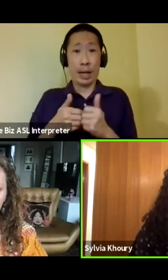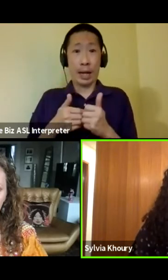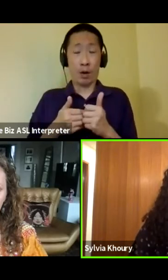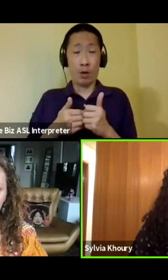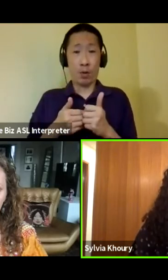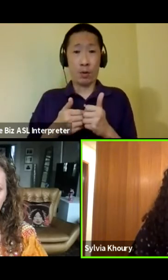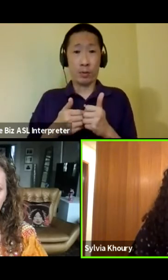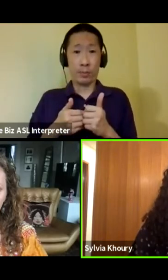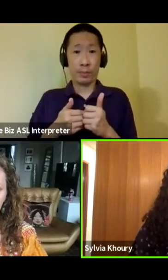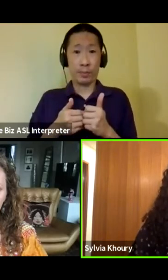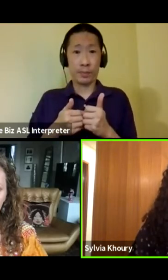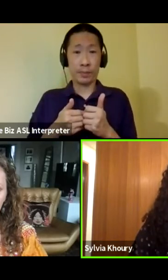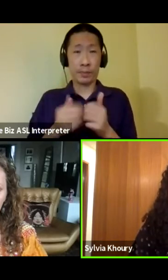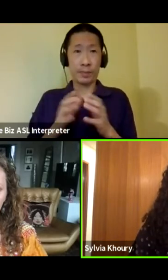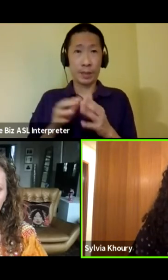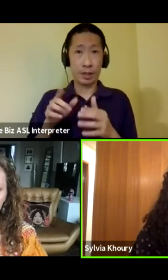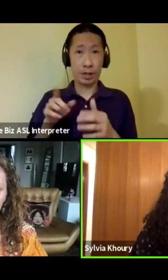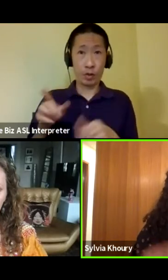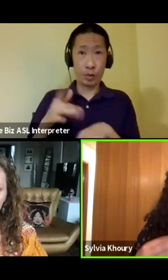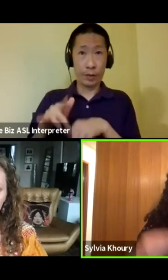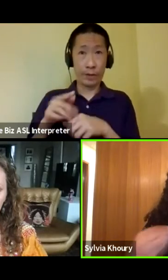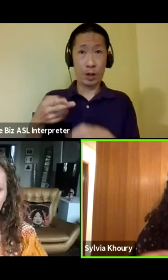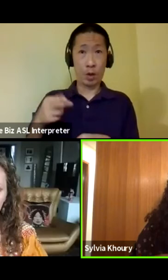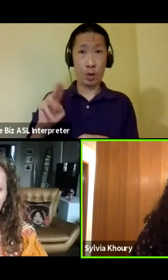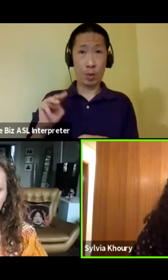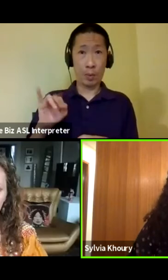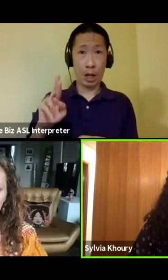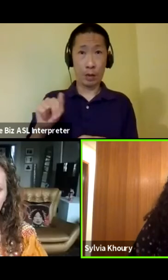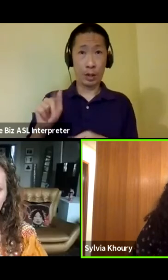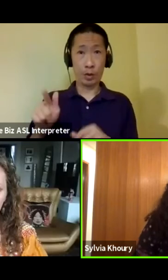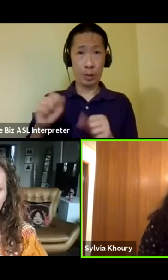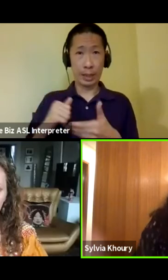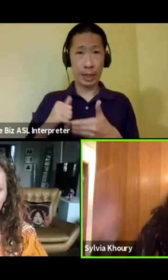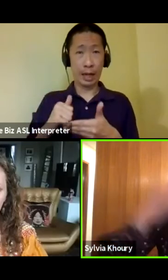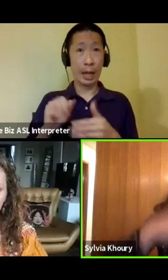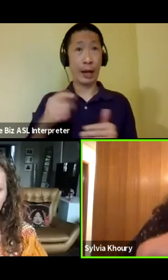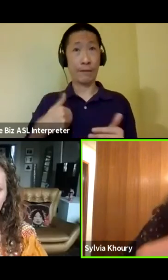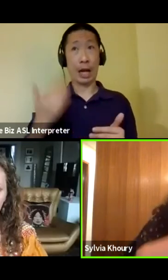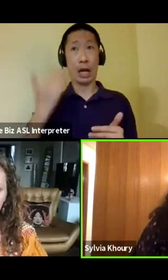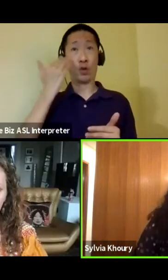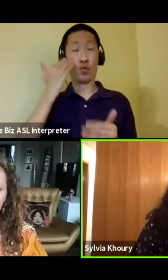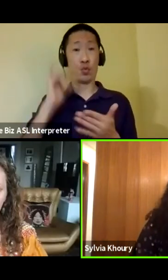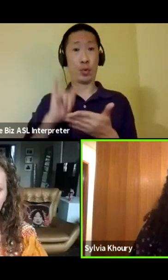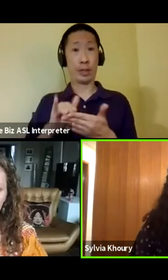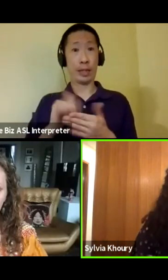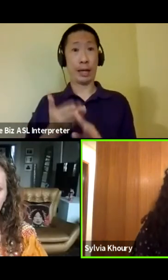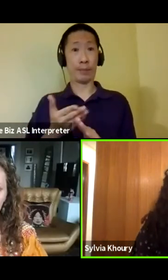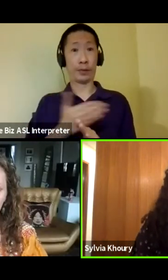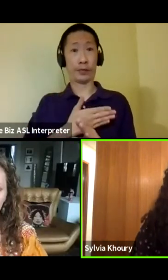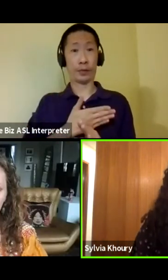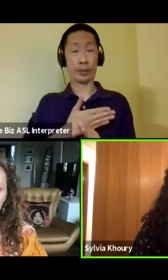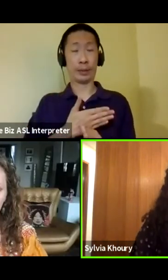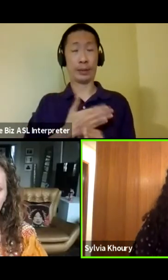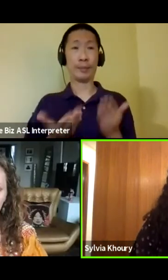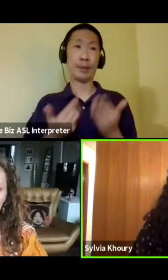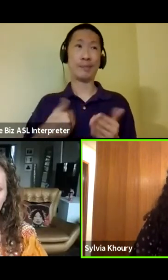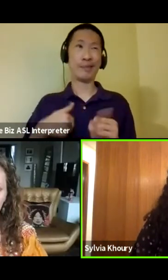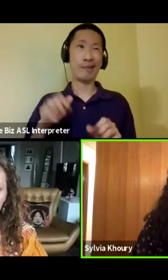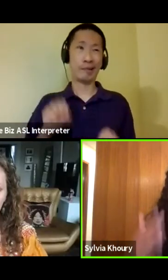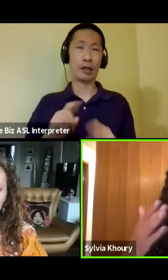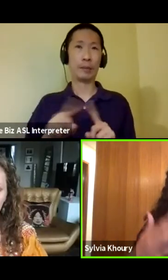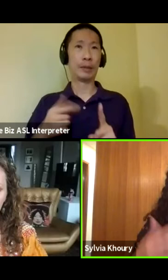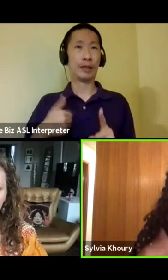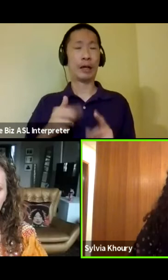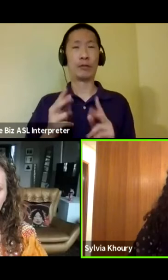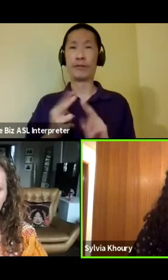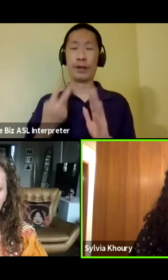um, you are available to help on that level. Like if I had known that a bit earlier, which I probably could have, but I